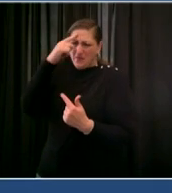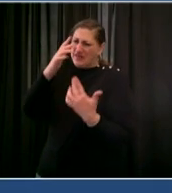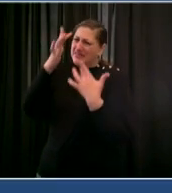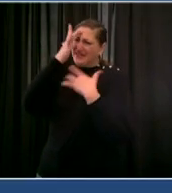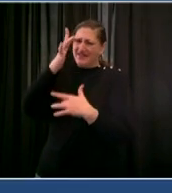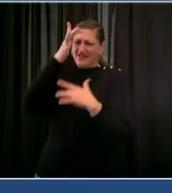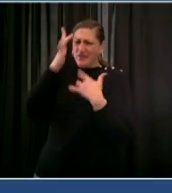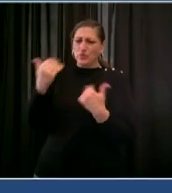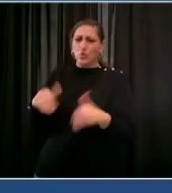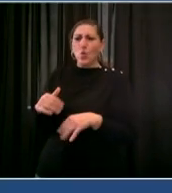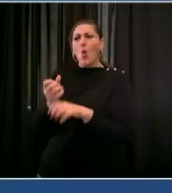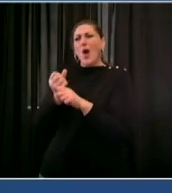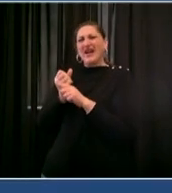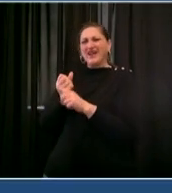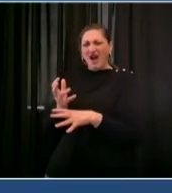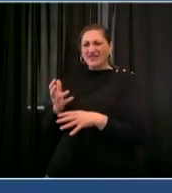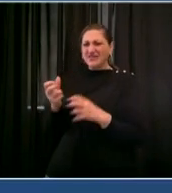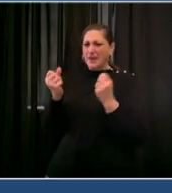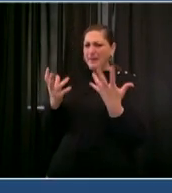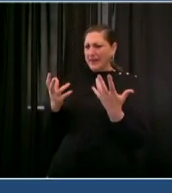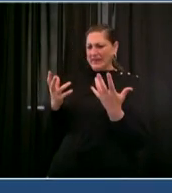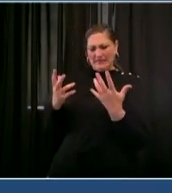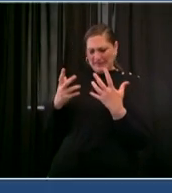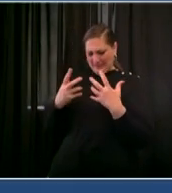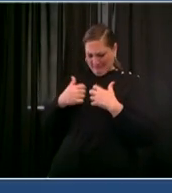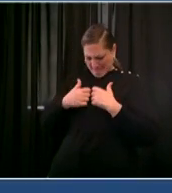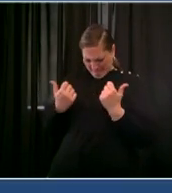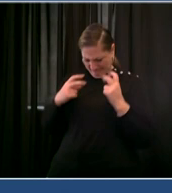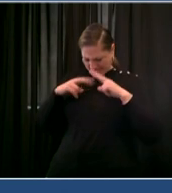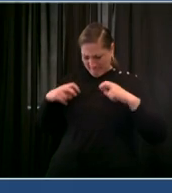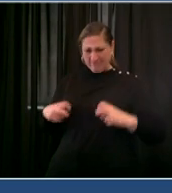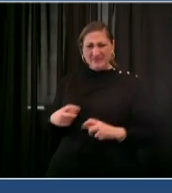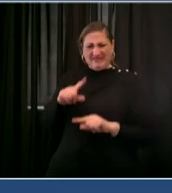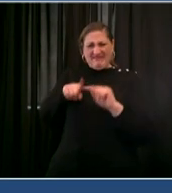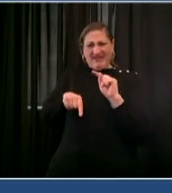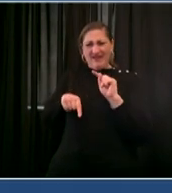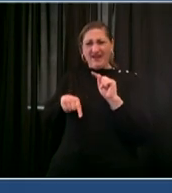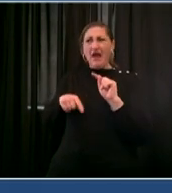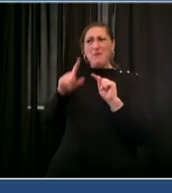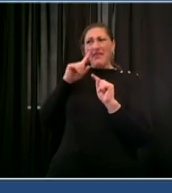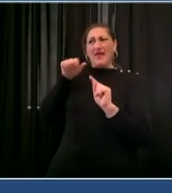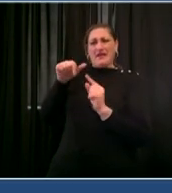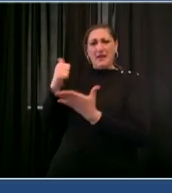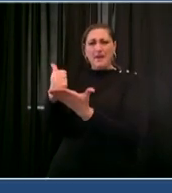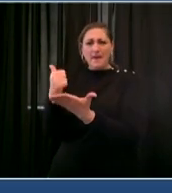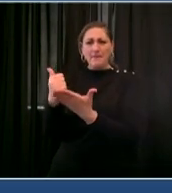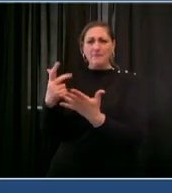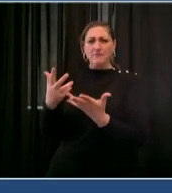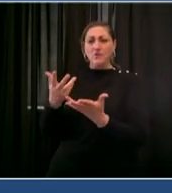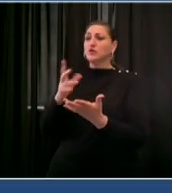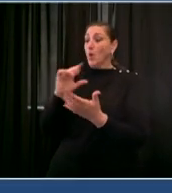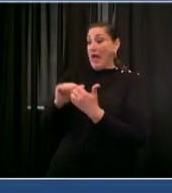causes this critical lack of insight that the only way they can be helped is through intervention